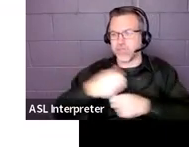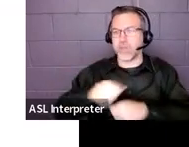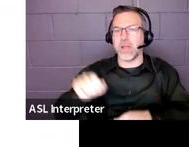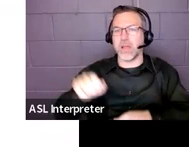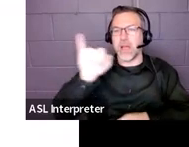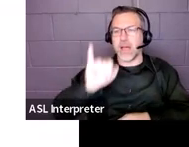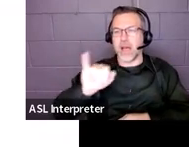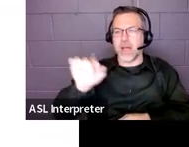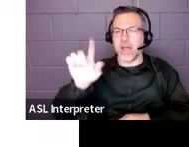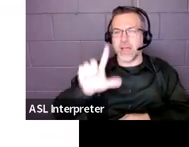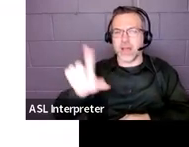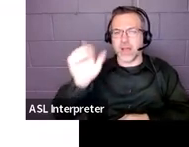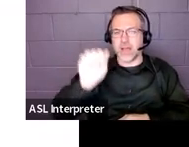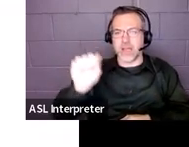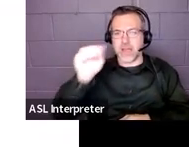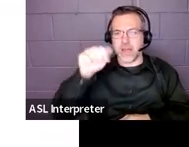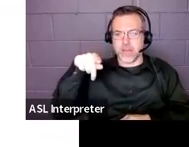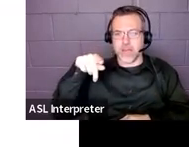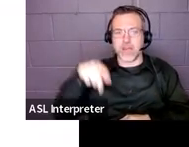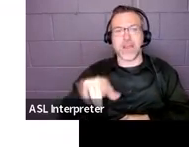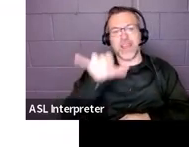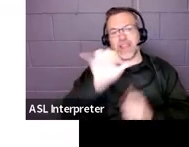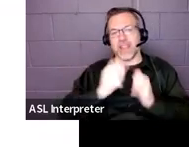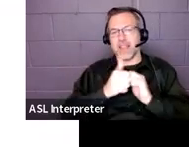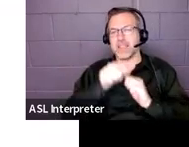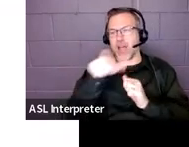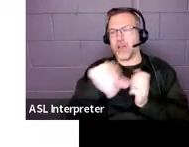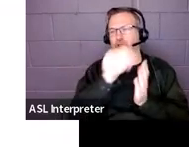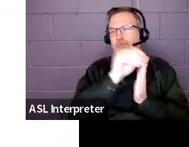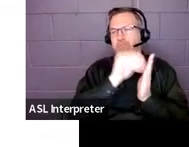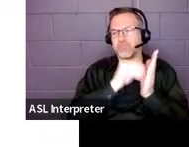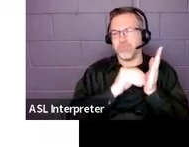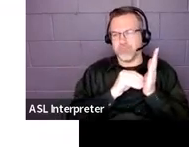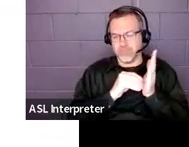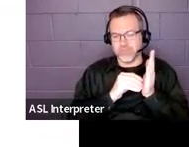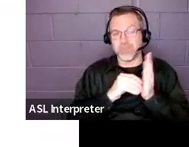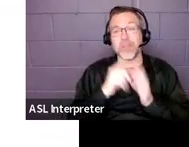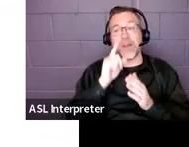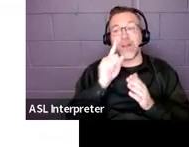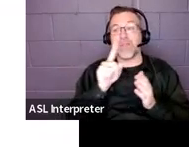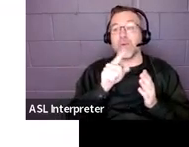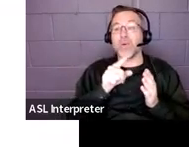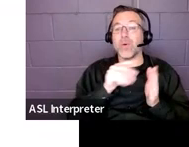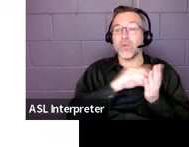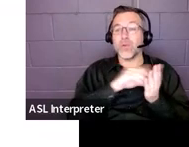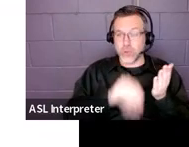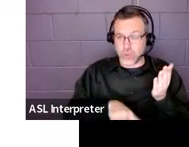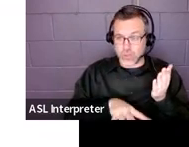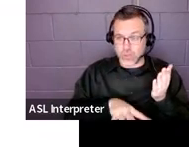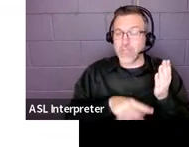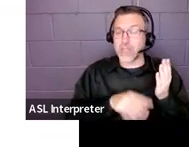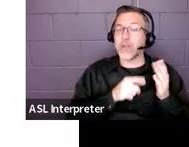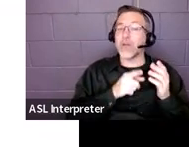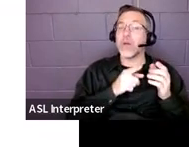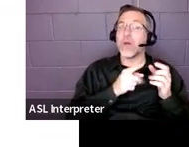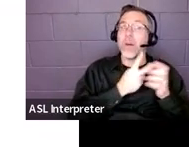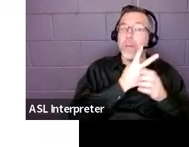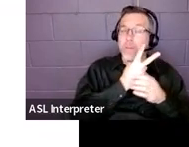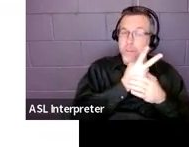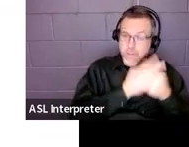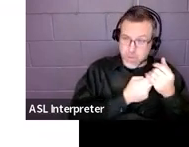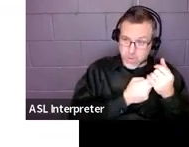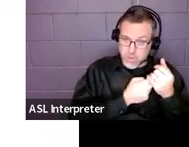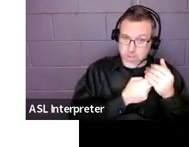document that in the IEP document itself. So, this is for those students who are both identified